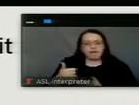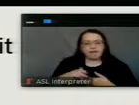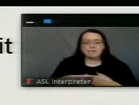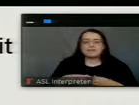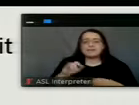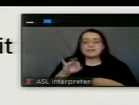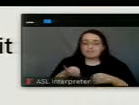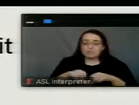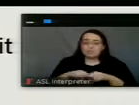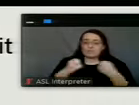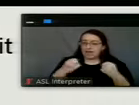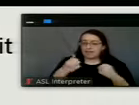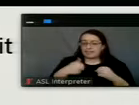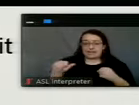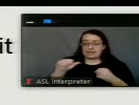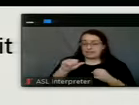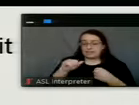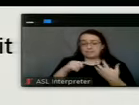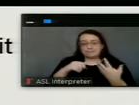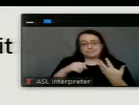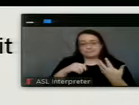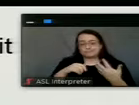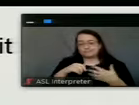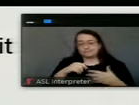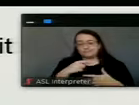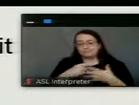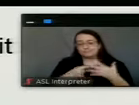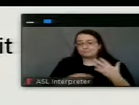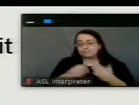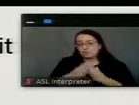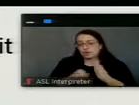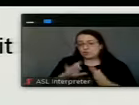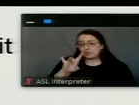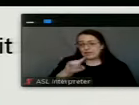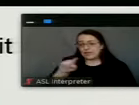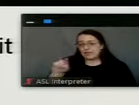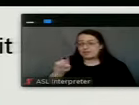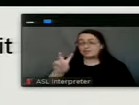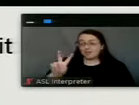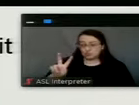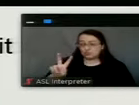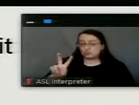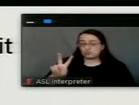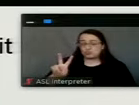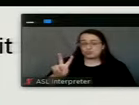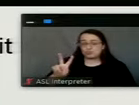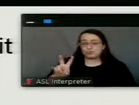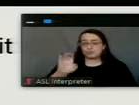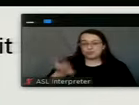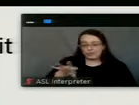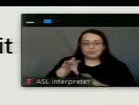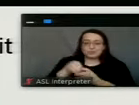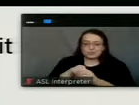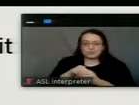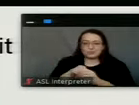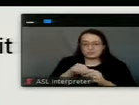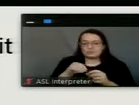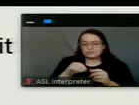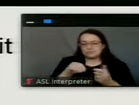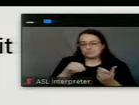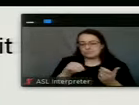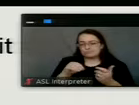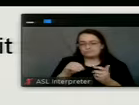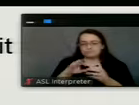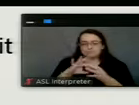violate any provisions of, um, our chapter eight dash two, which includes everything that has with our,